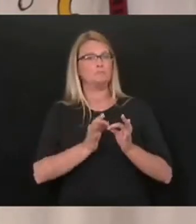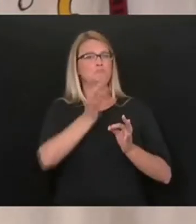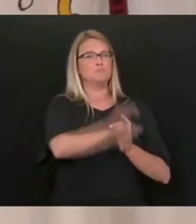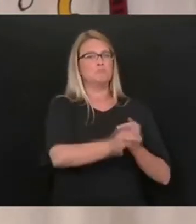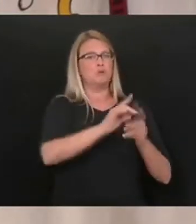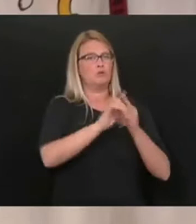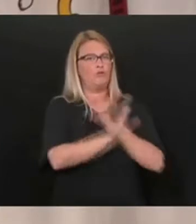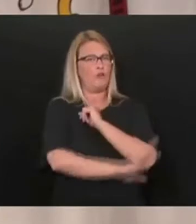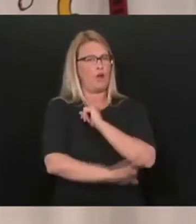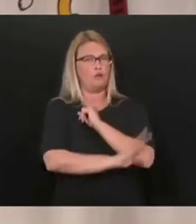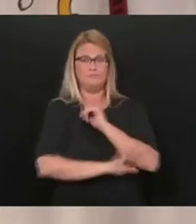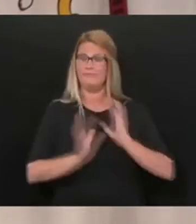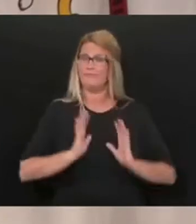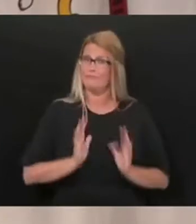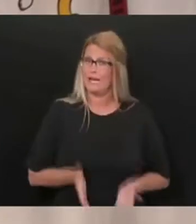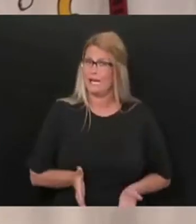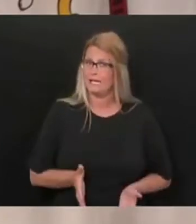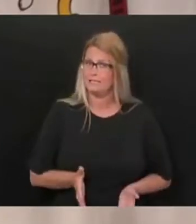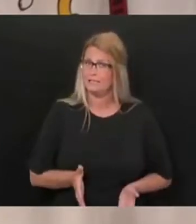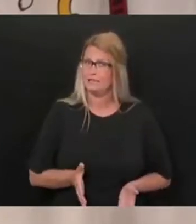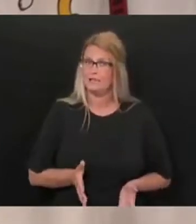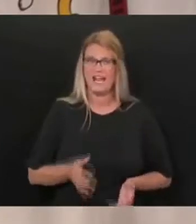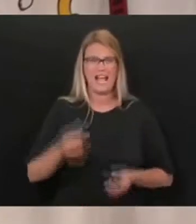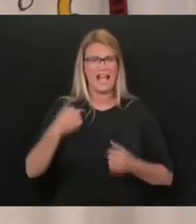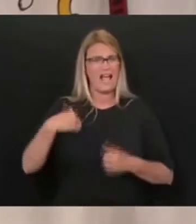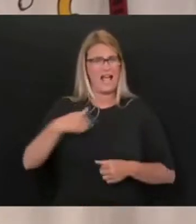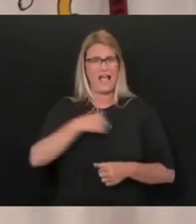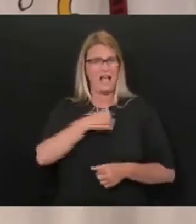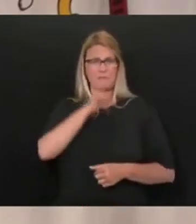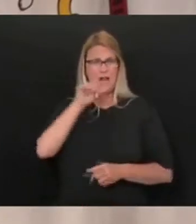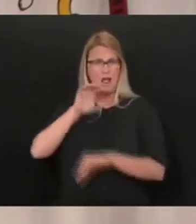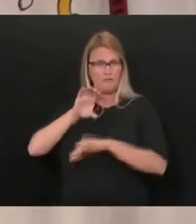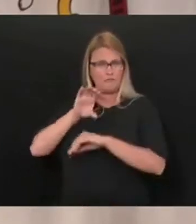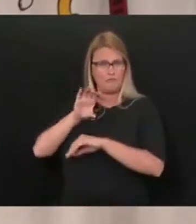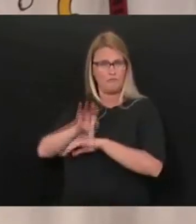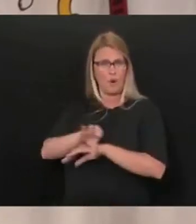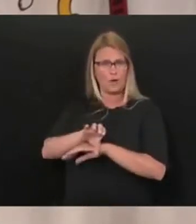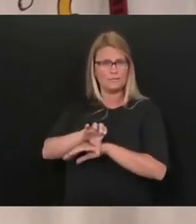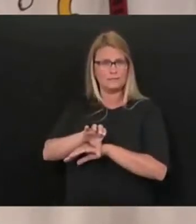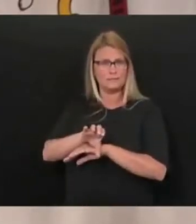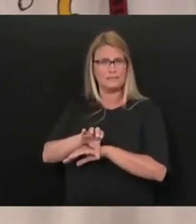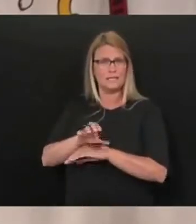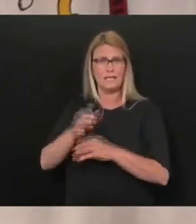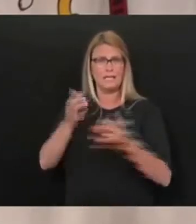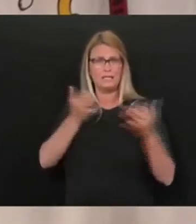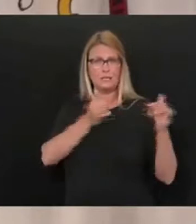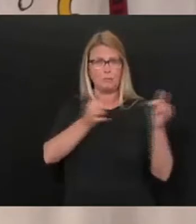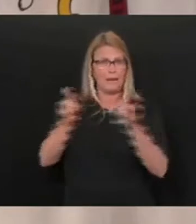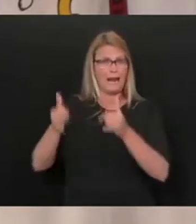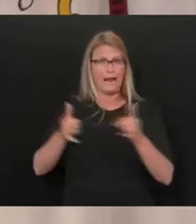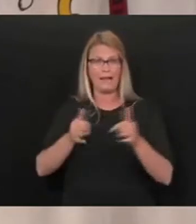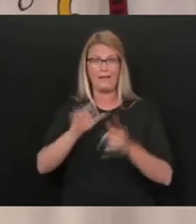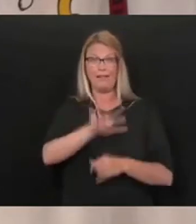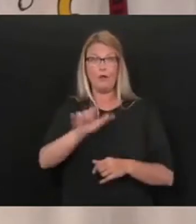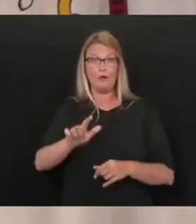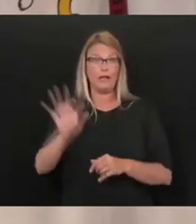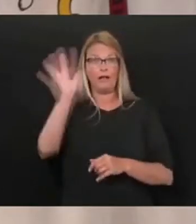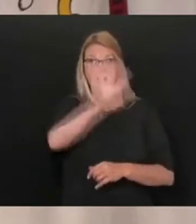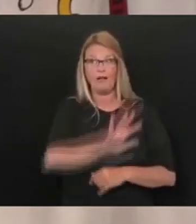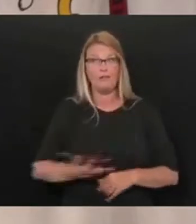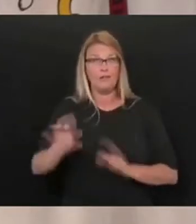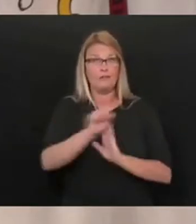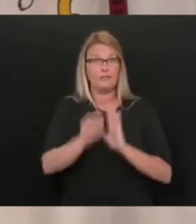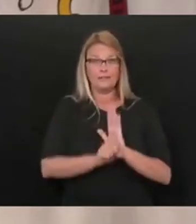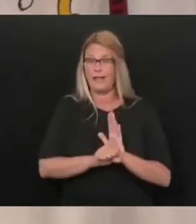absolutely great. This is not in any way mandated and everything. We're going to have little league in every city all the way across the state, or we're going to have, you know, youth